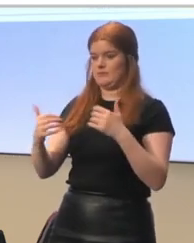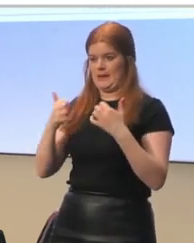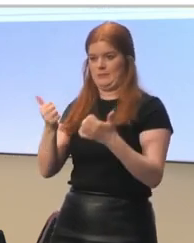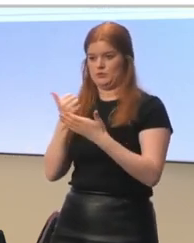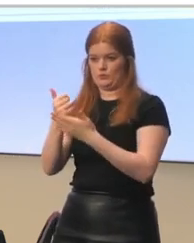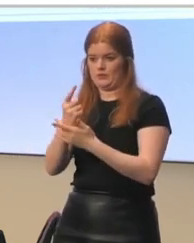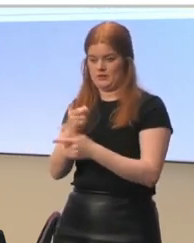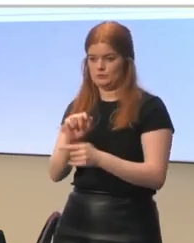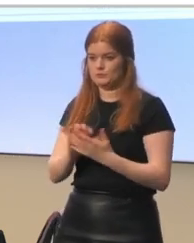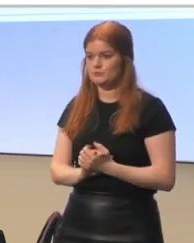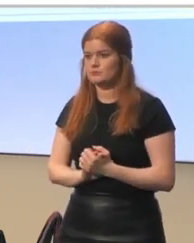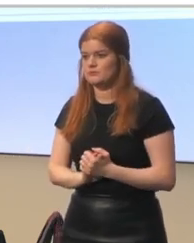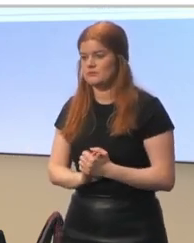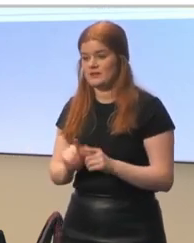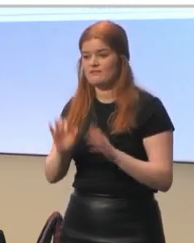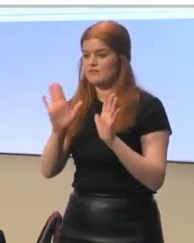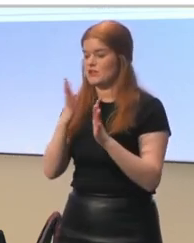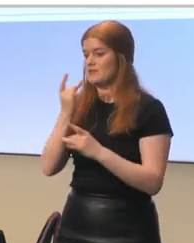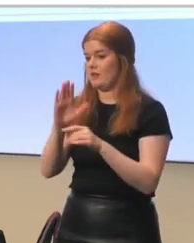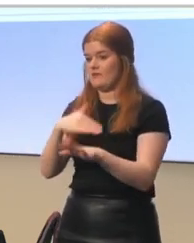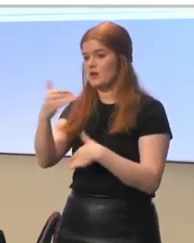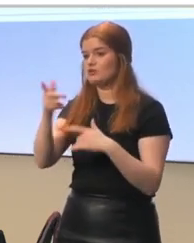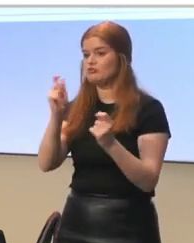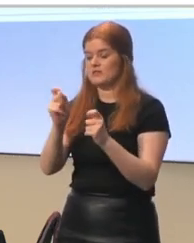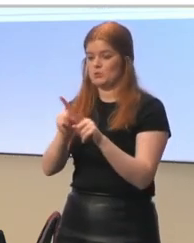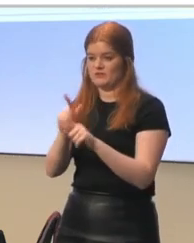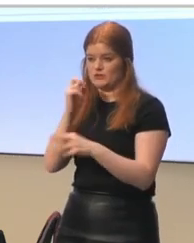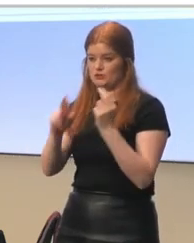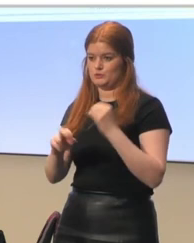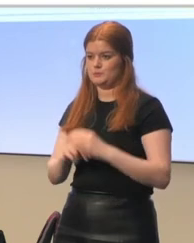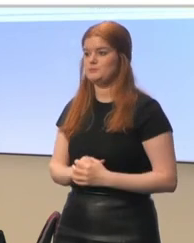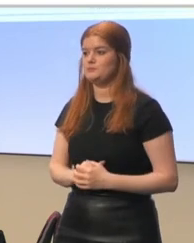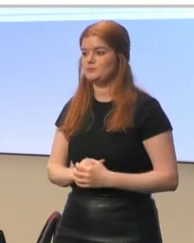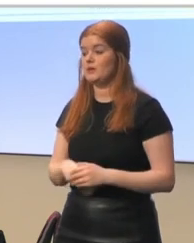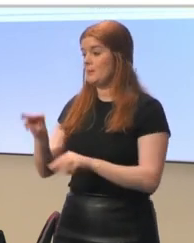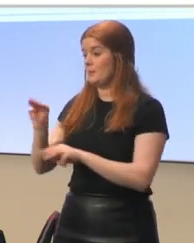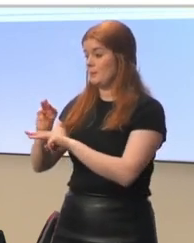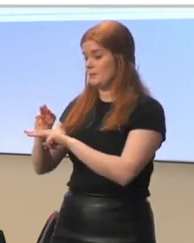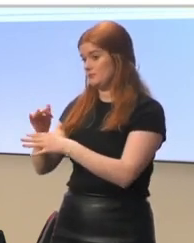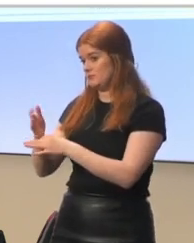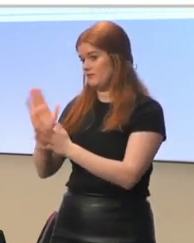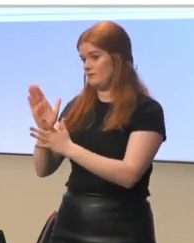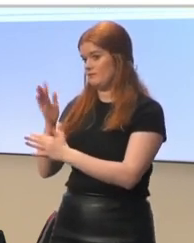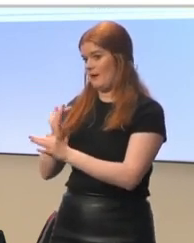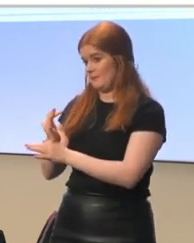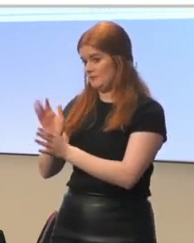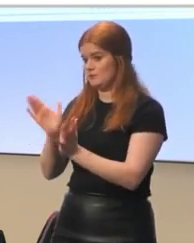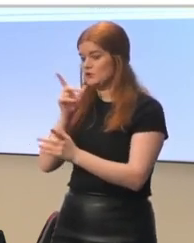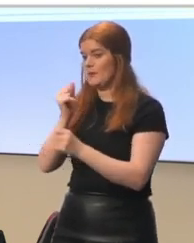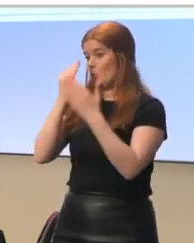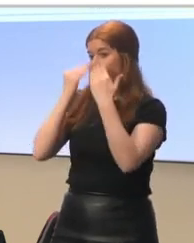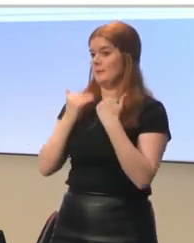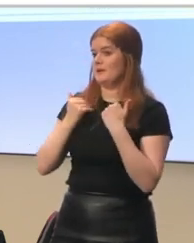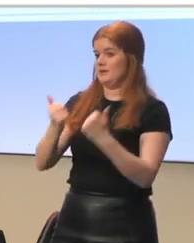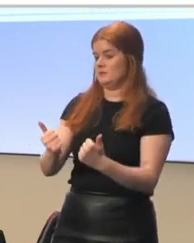And they asked for lifelong training for teachers. The parents and families who talked about well-being,